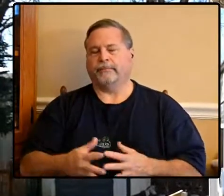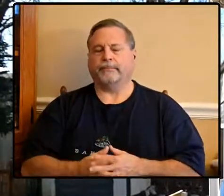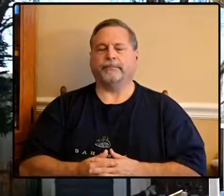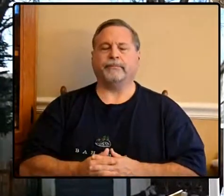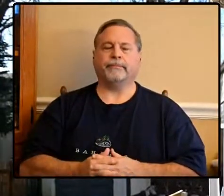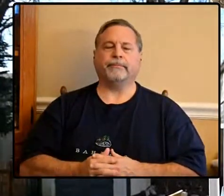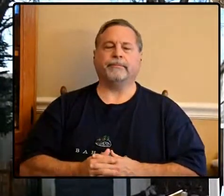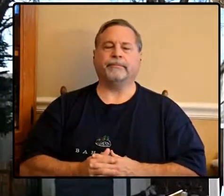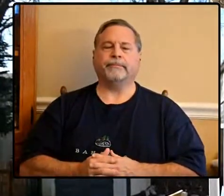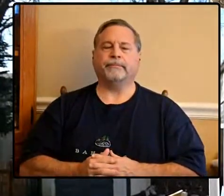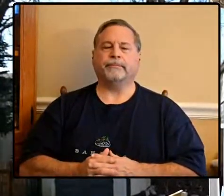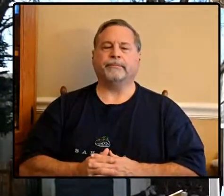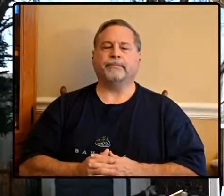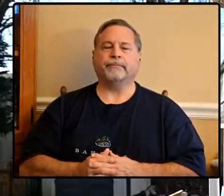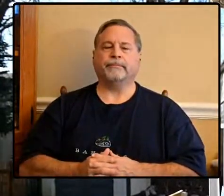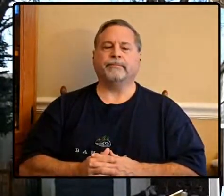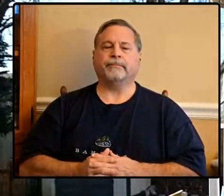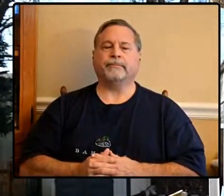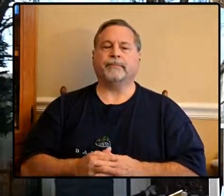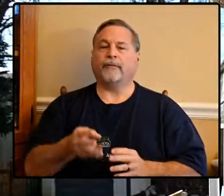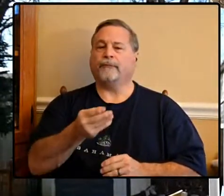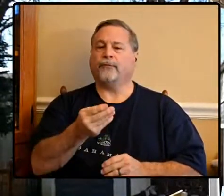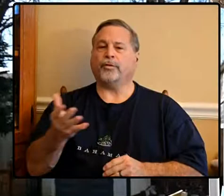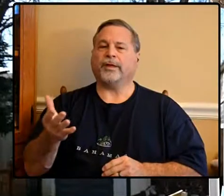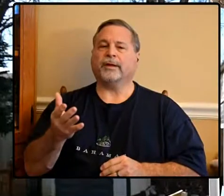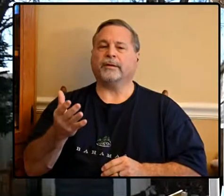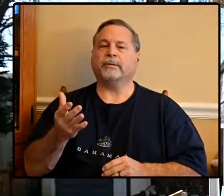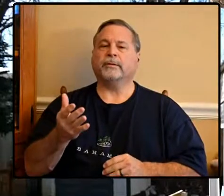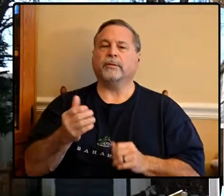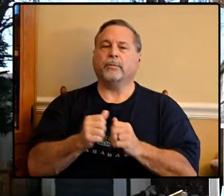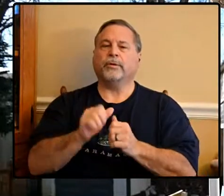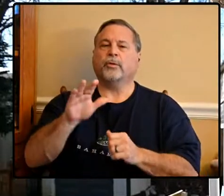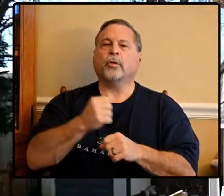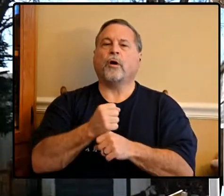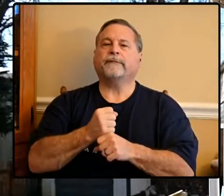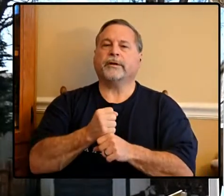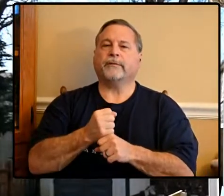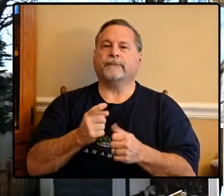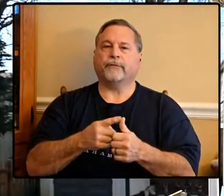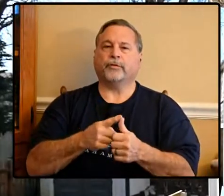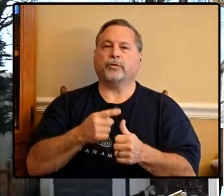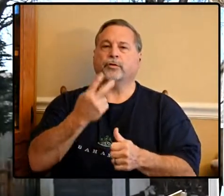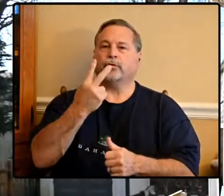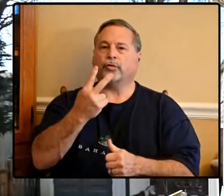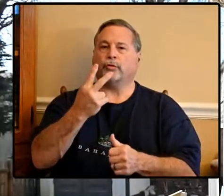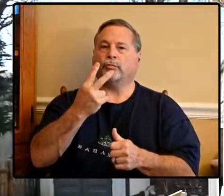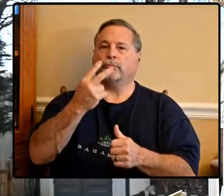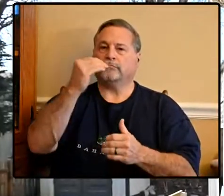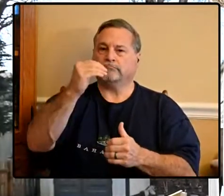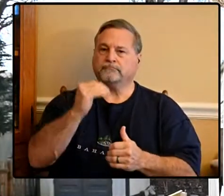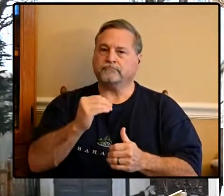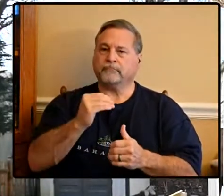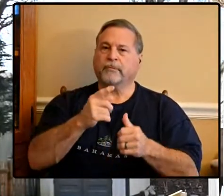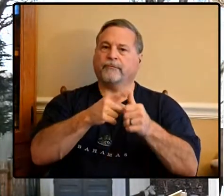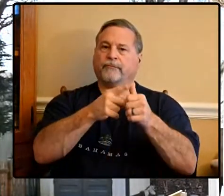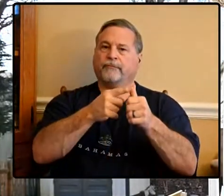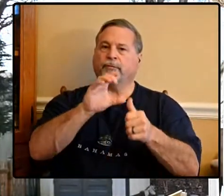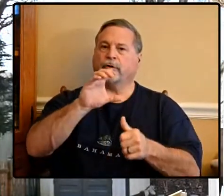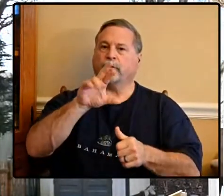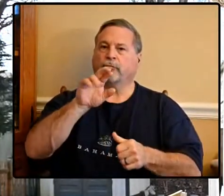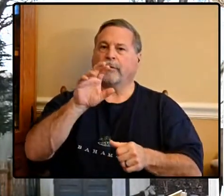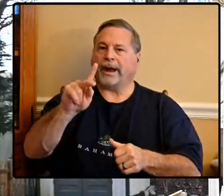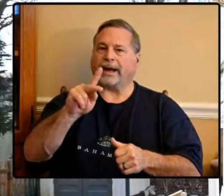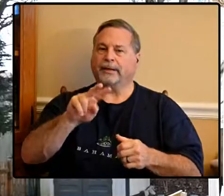a couple things would do in your coffee first of all there's two stages to it first crack and second crack